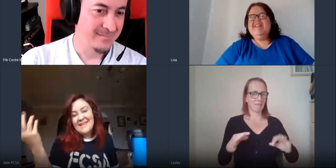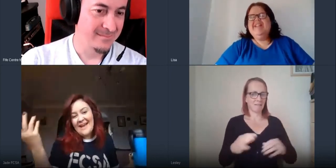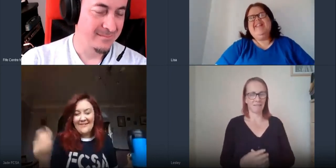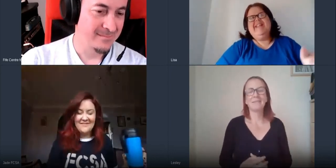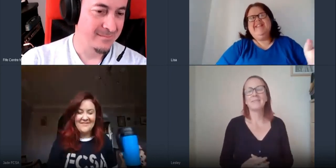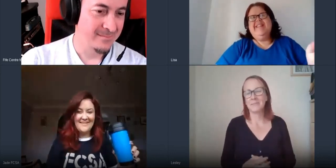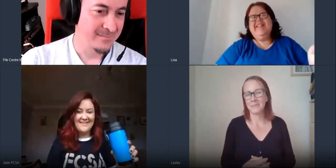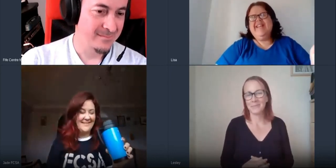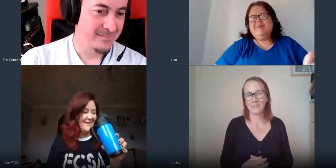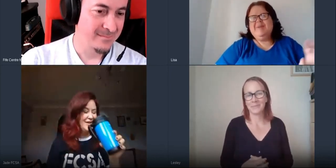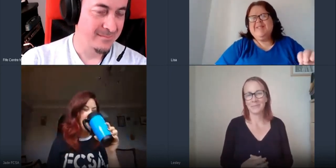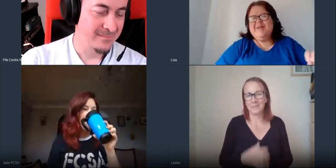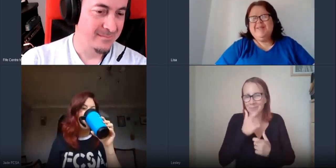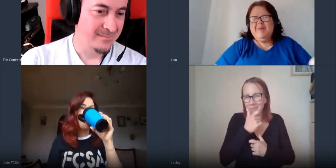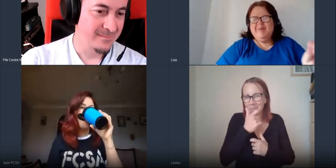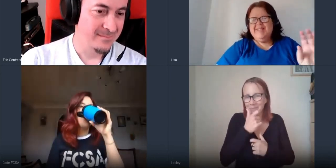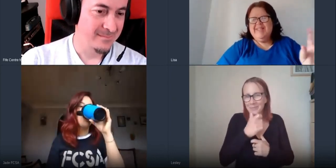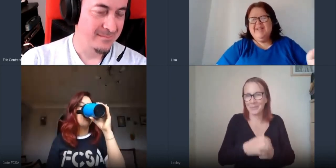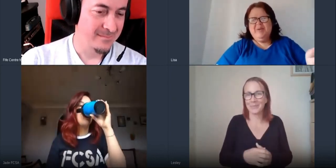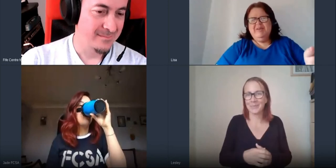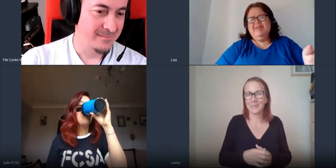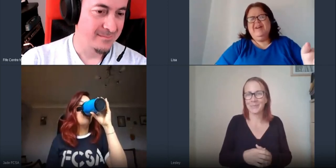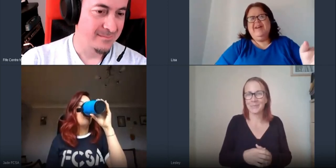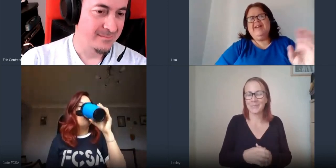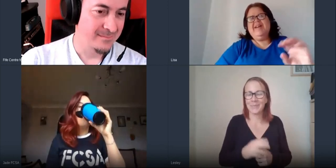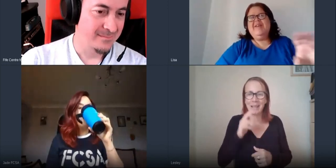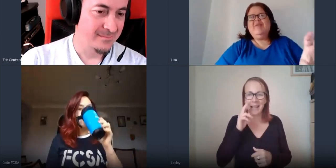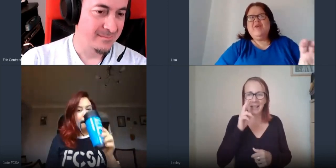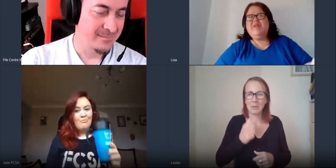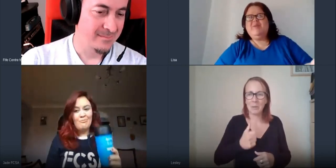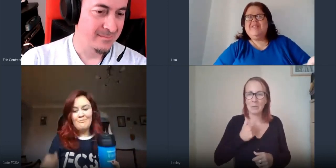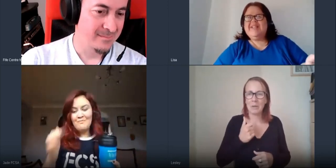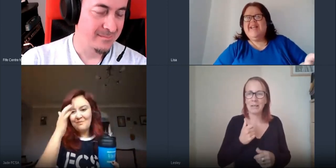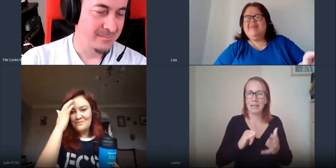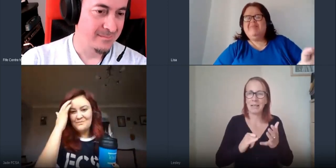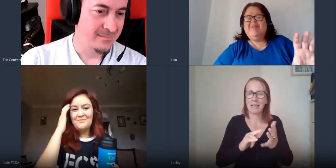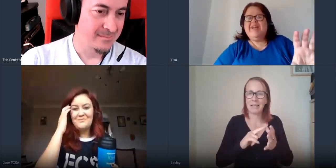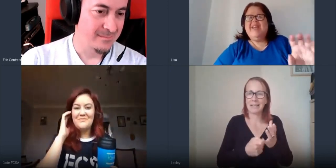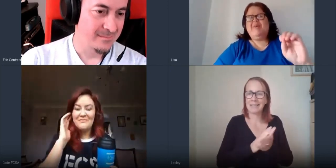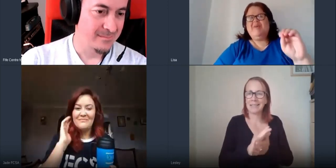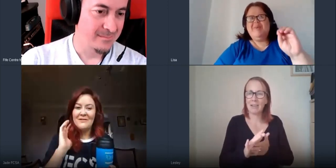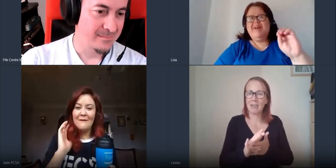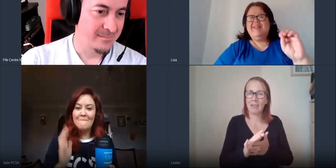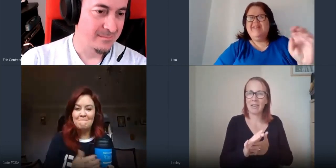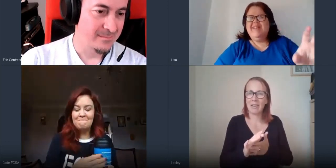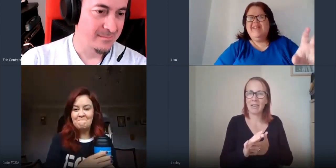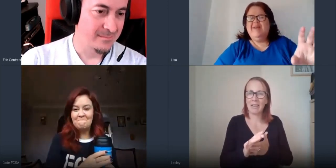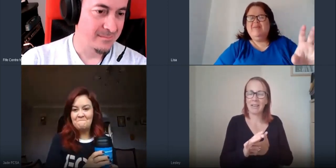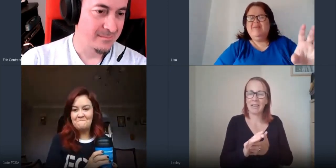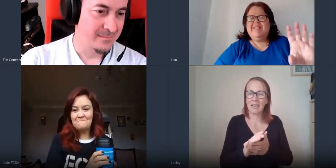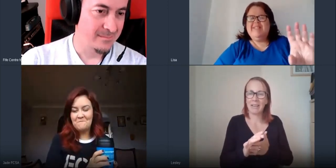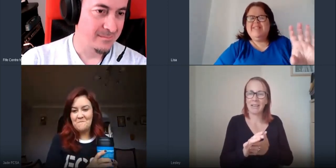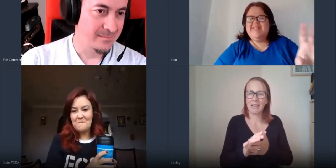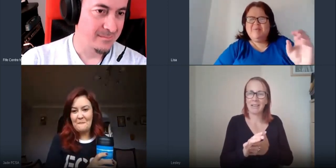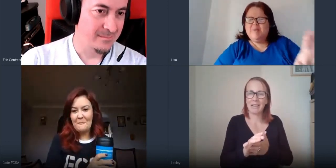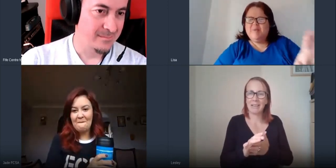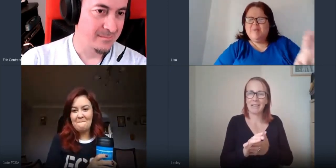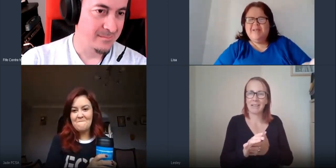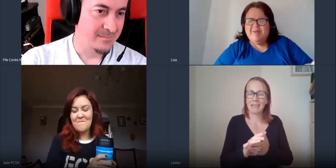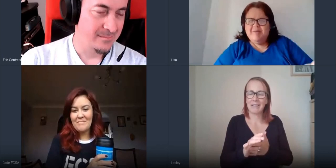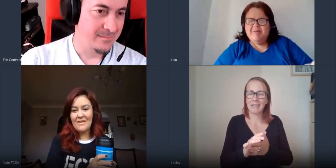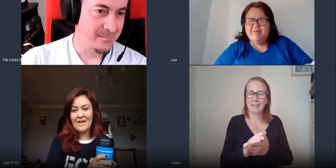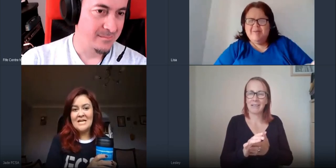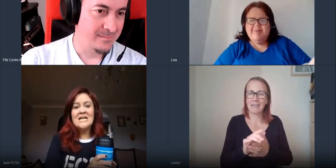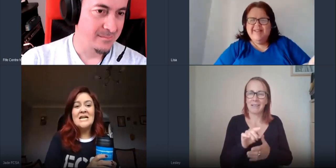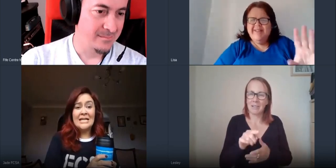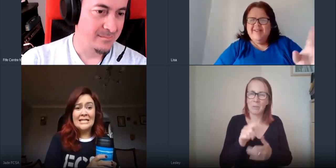i think the latest one i saw this one was sarah i never got to watch the clip before i came on but it was sarah she was